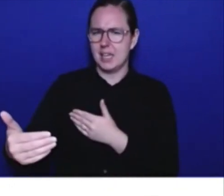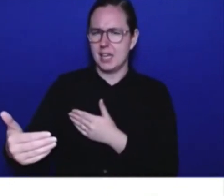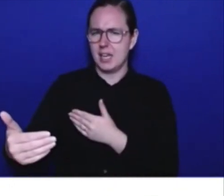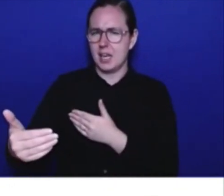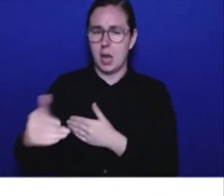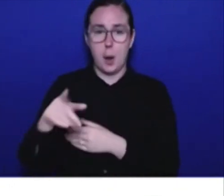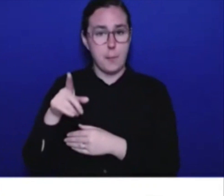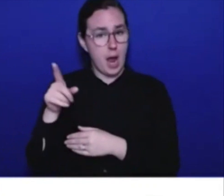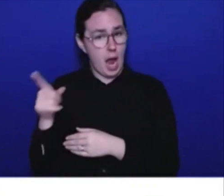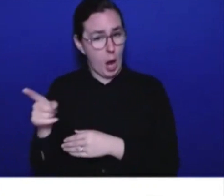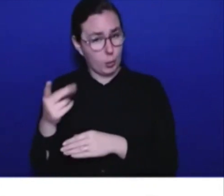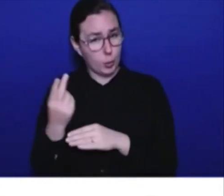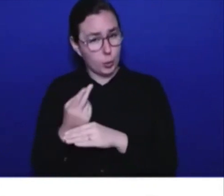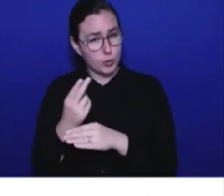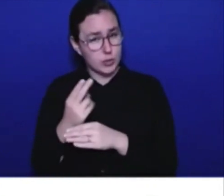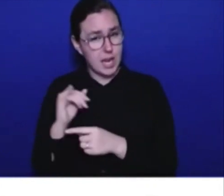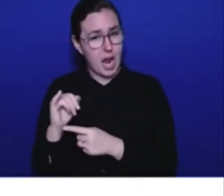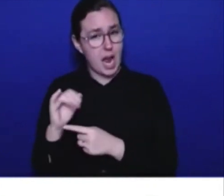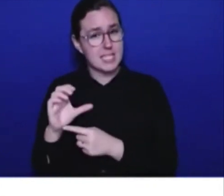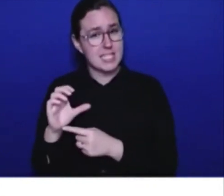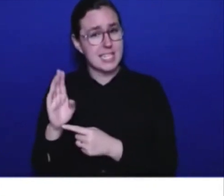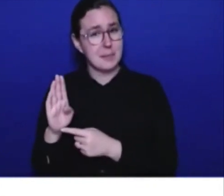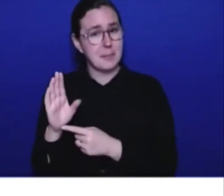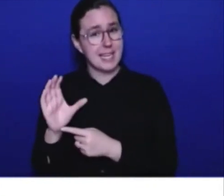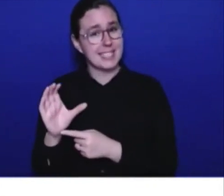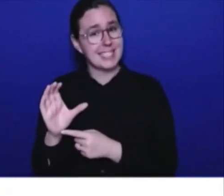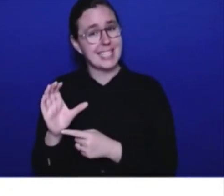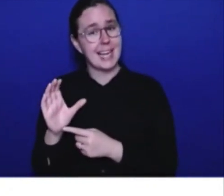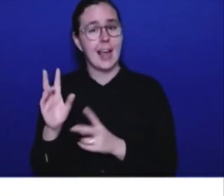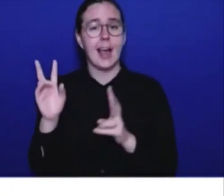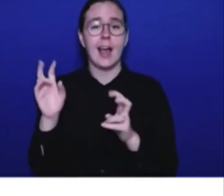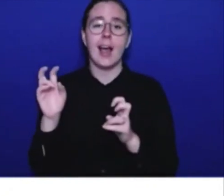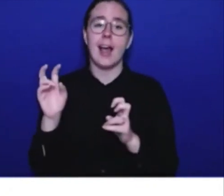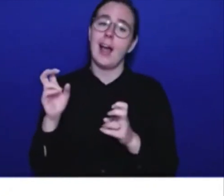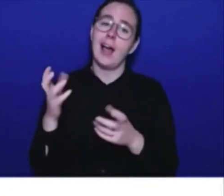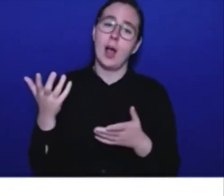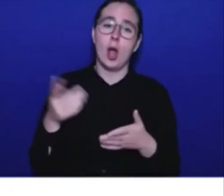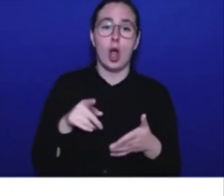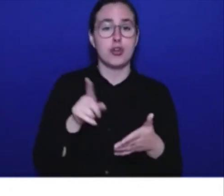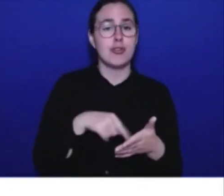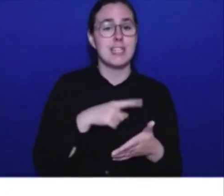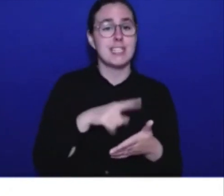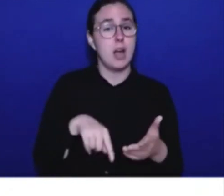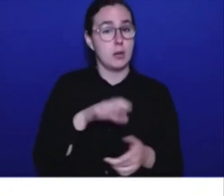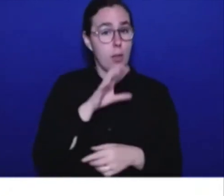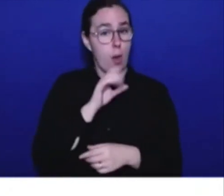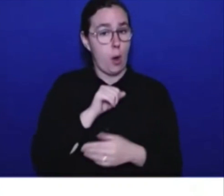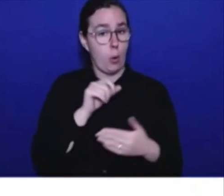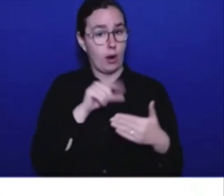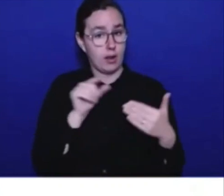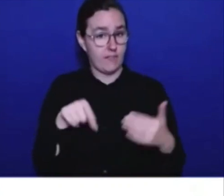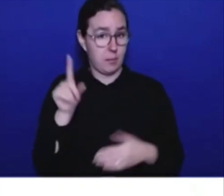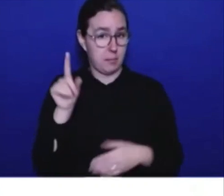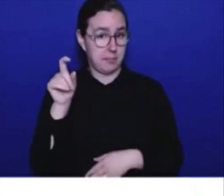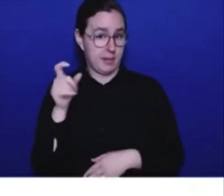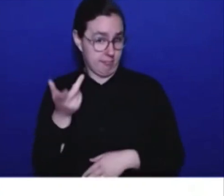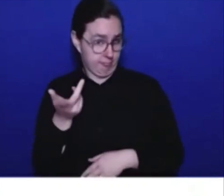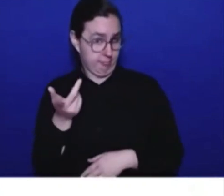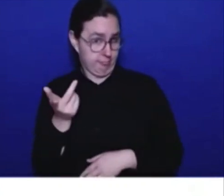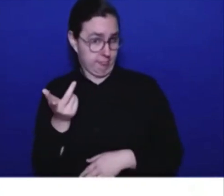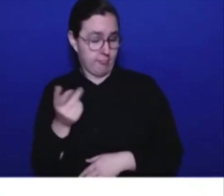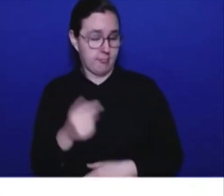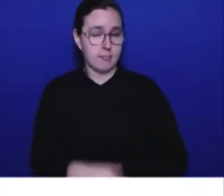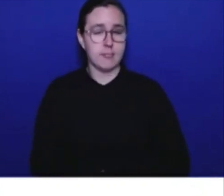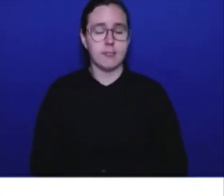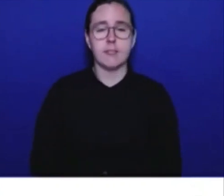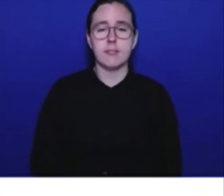as a political tool here, as you criticized the previous government for doing so often? Richard, you'll remember that we passed a law